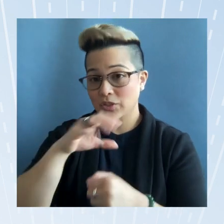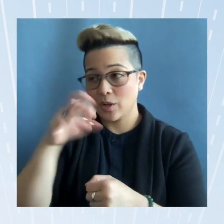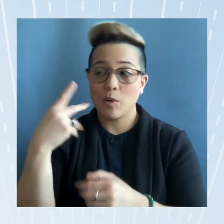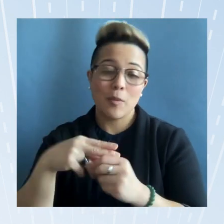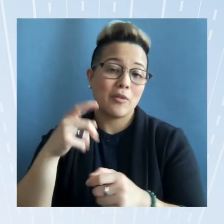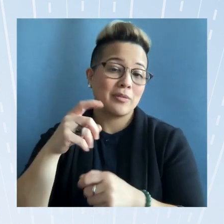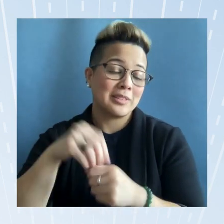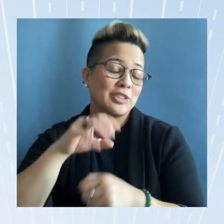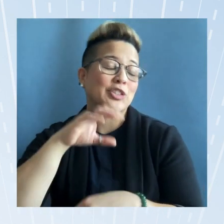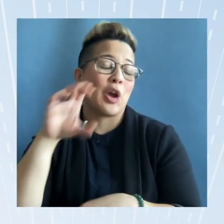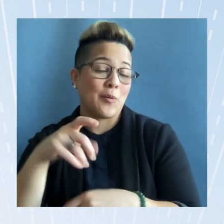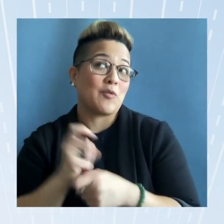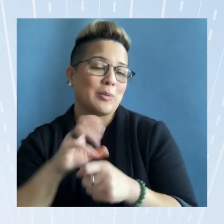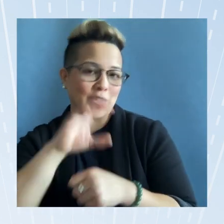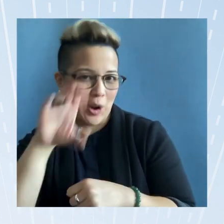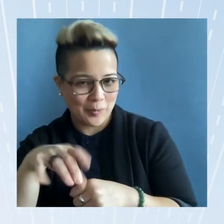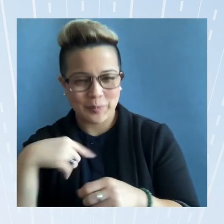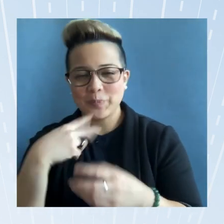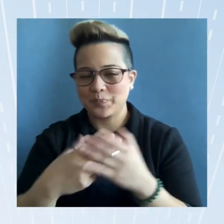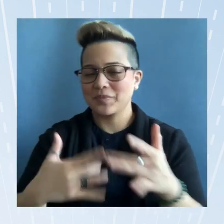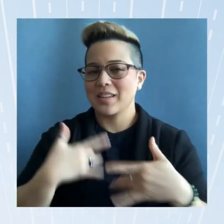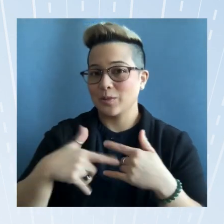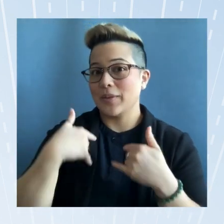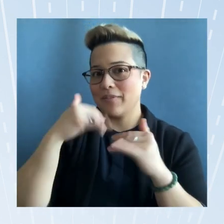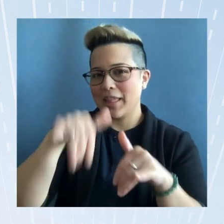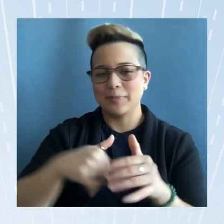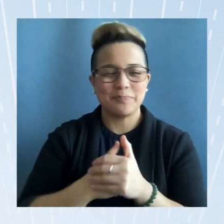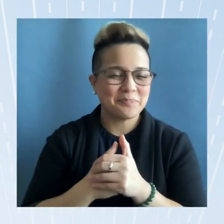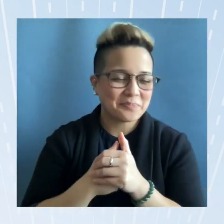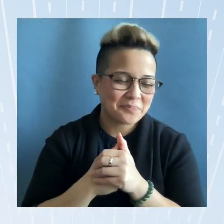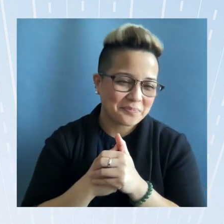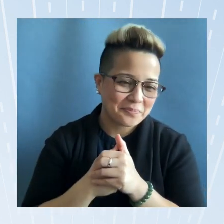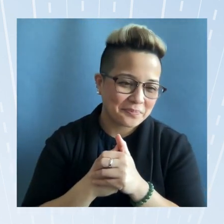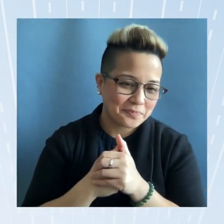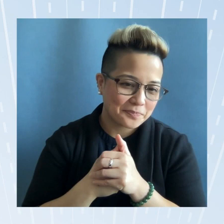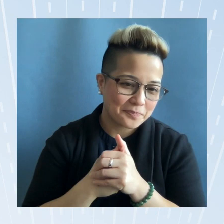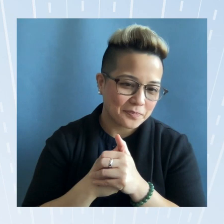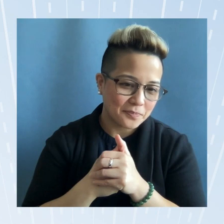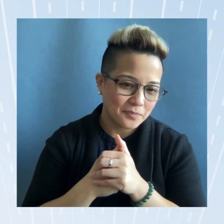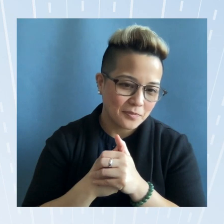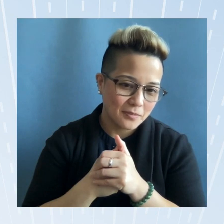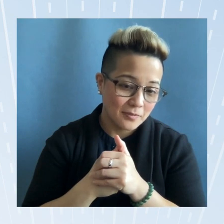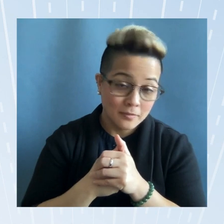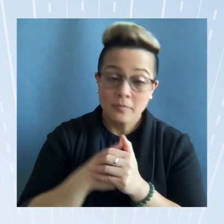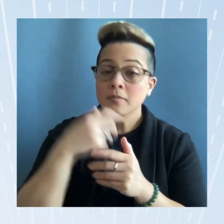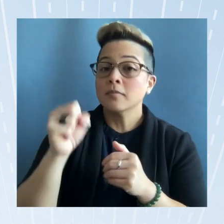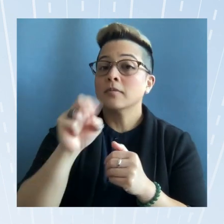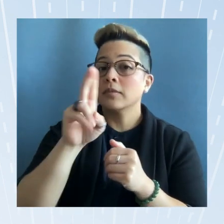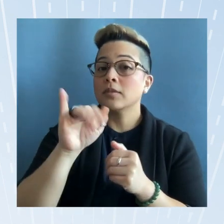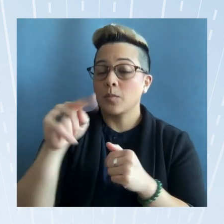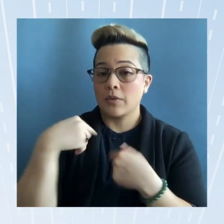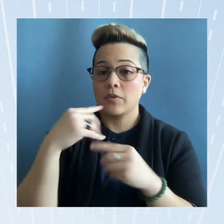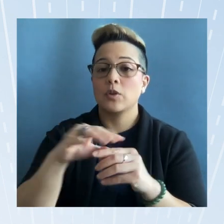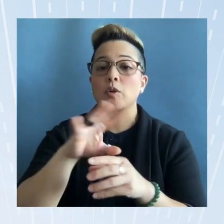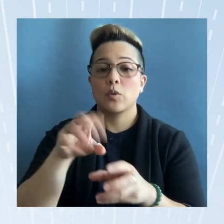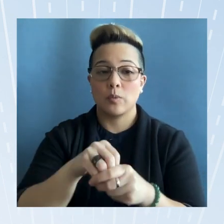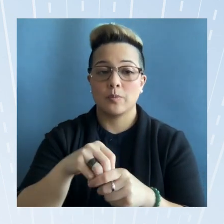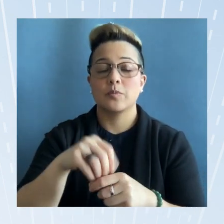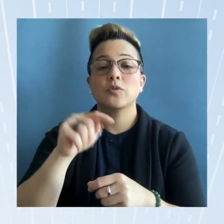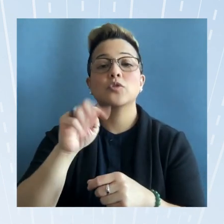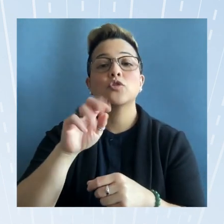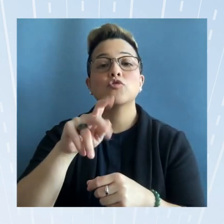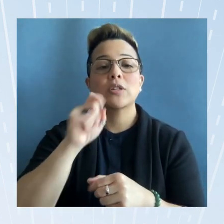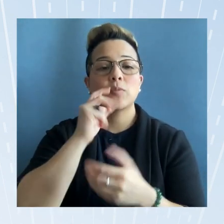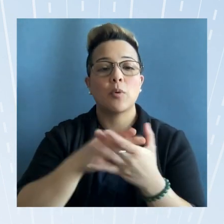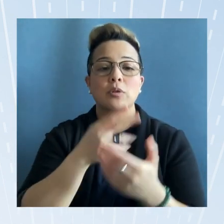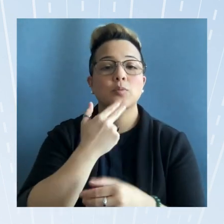so we're very excited to have that um the summits have included tracks for both small businesses